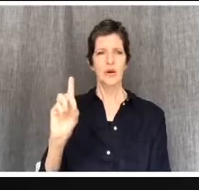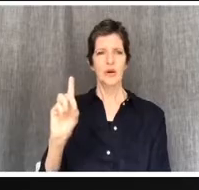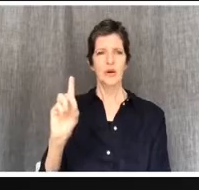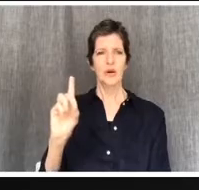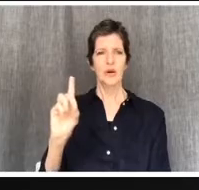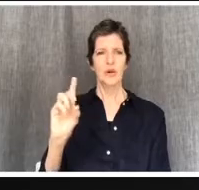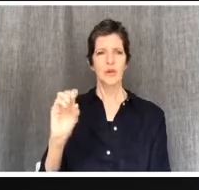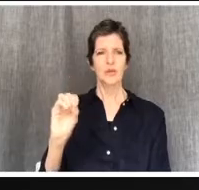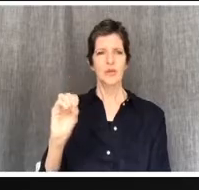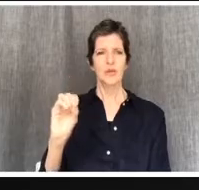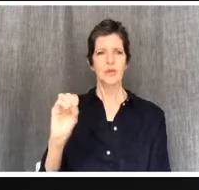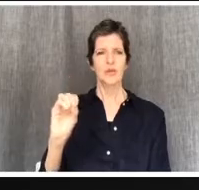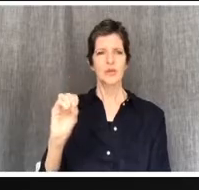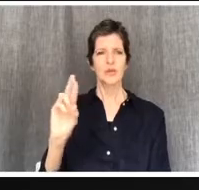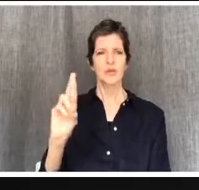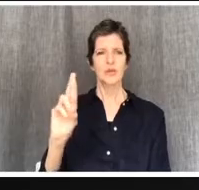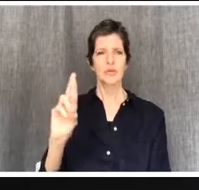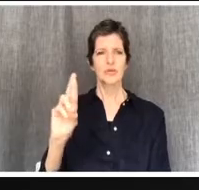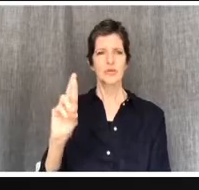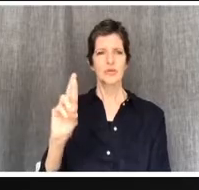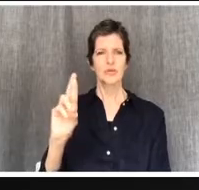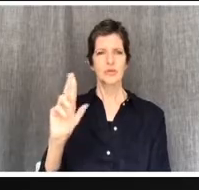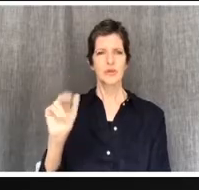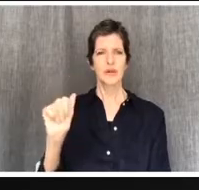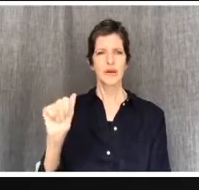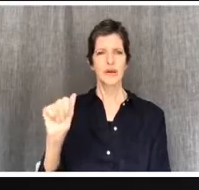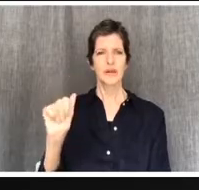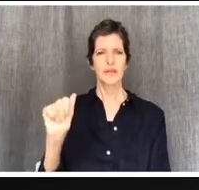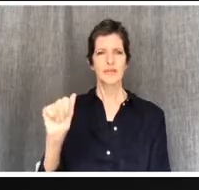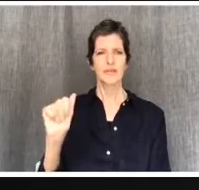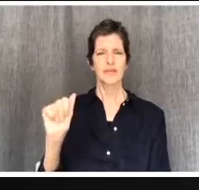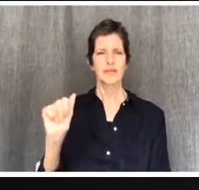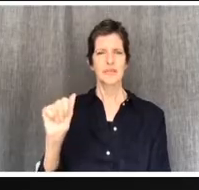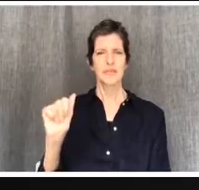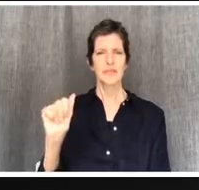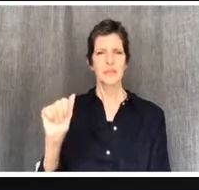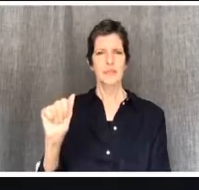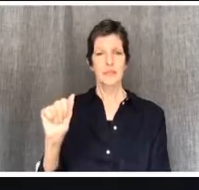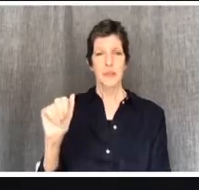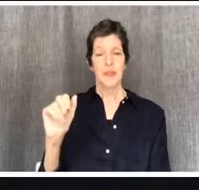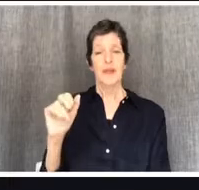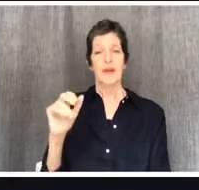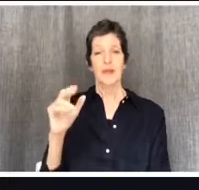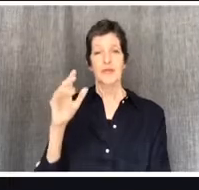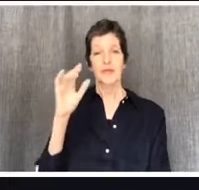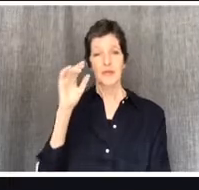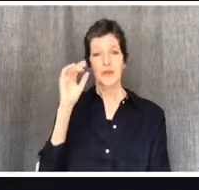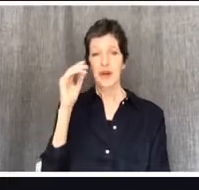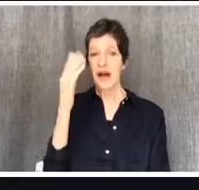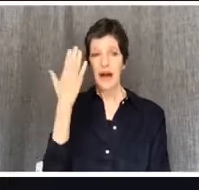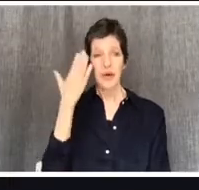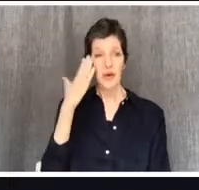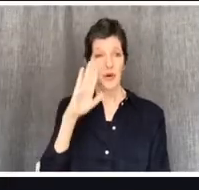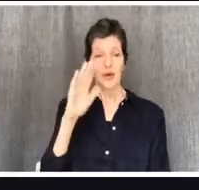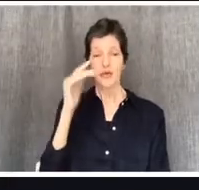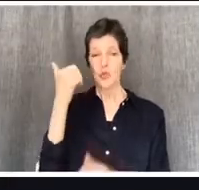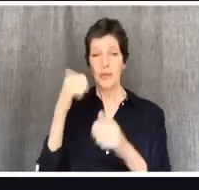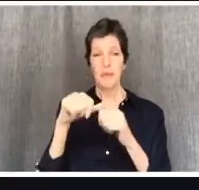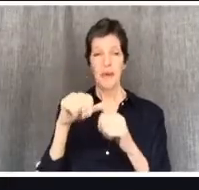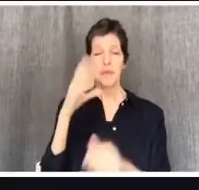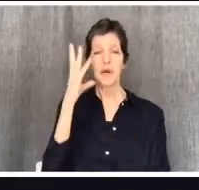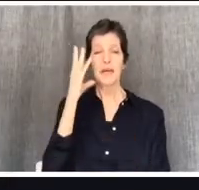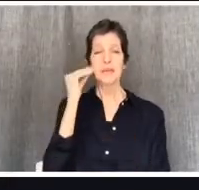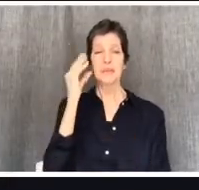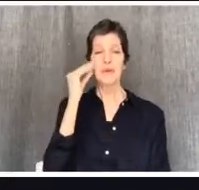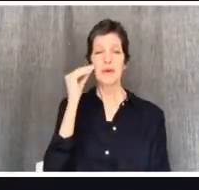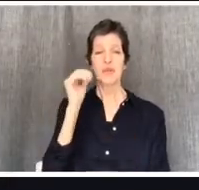And if you are a parent, uh, if you are a parent of a new baby, or you remember being the parent of a new baby, or you're a grandparent that's cared for a new baby, uh,